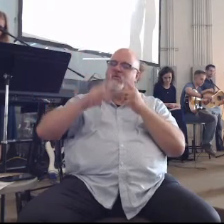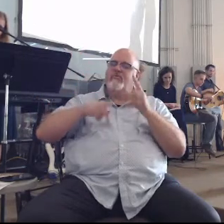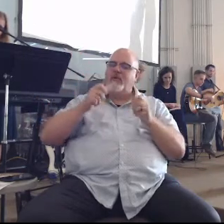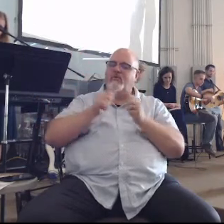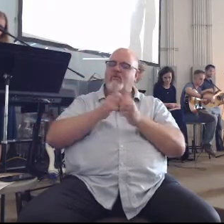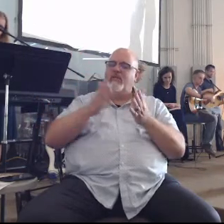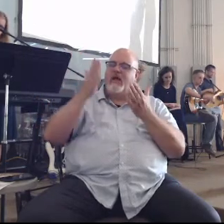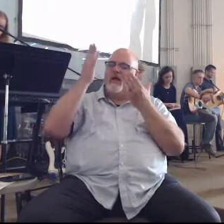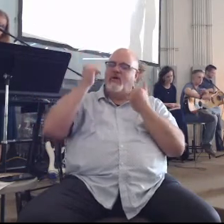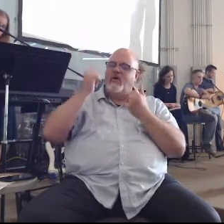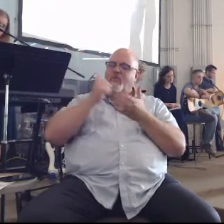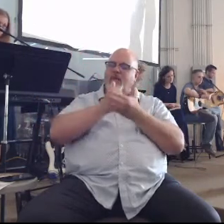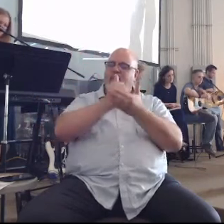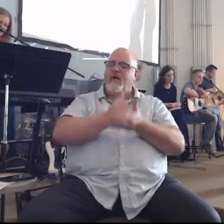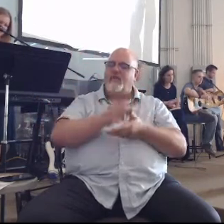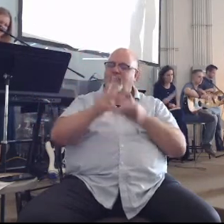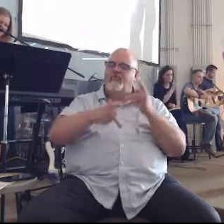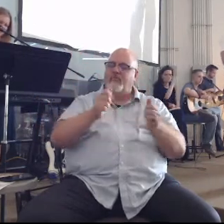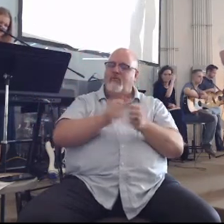help to the helpless